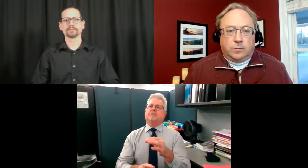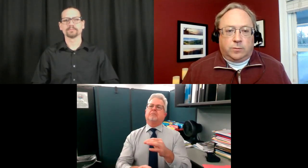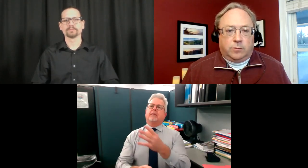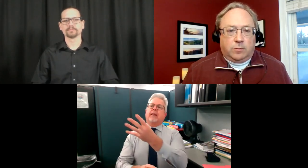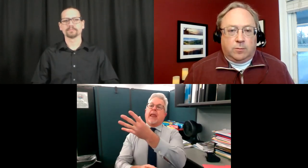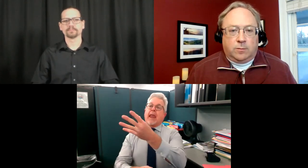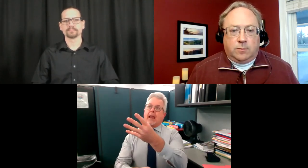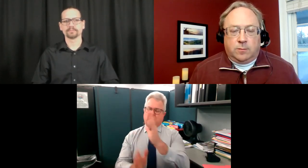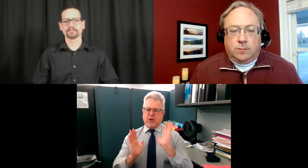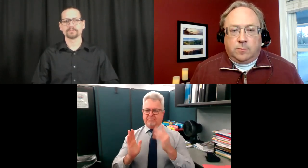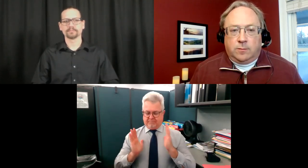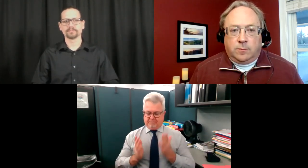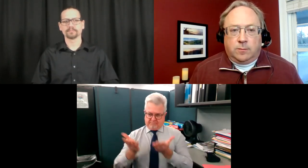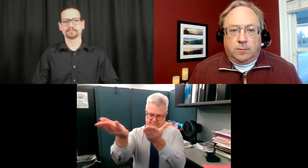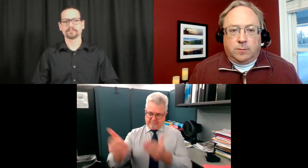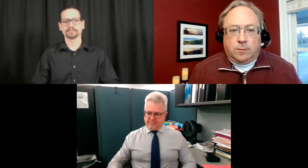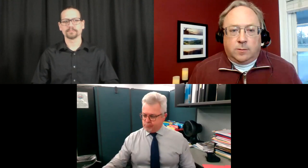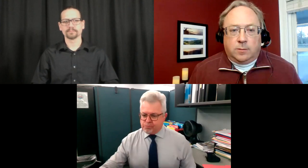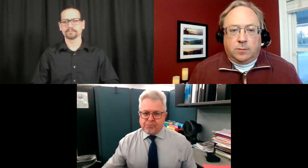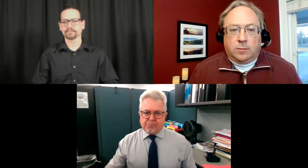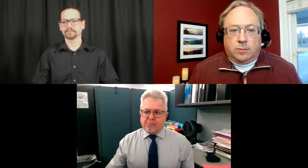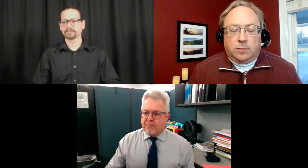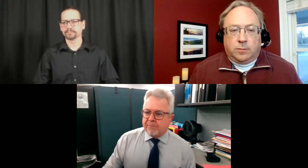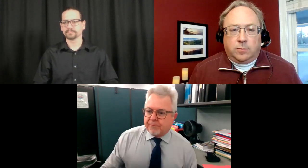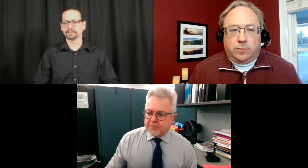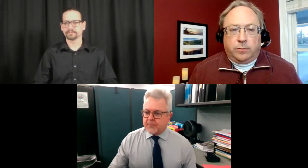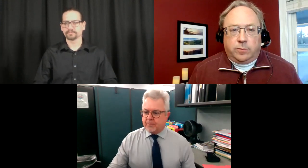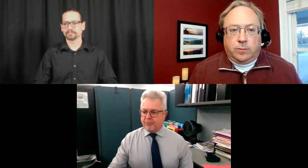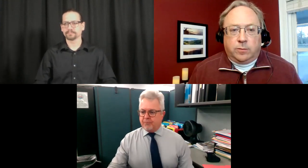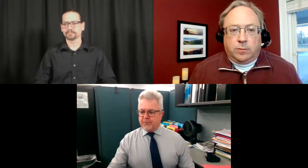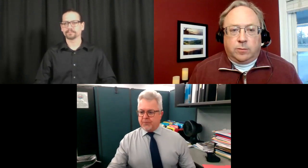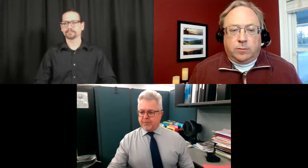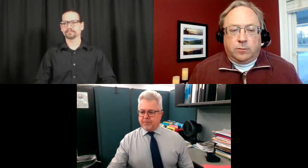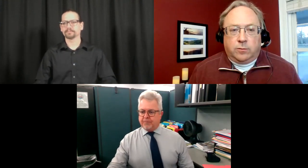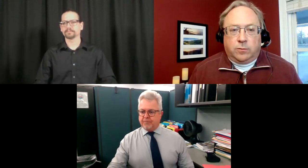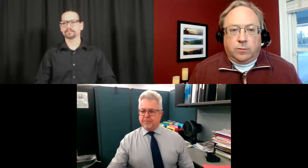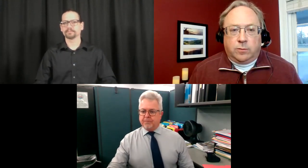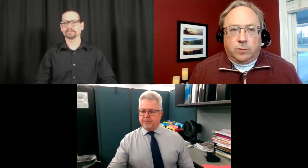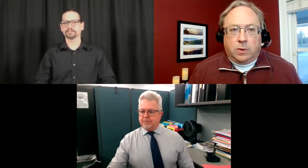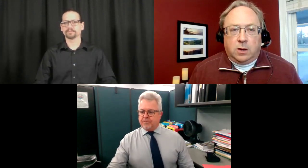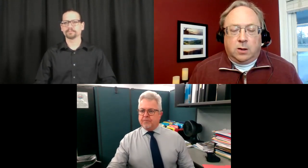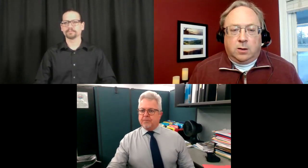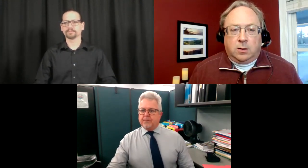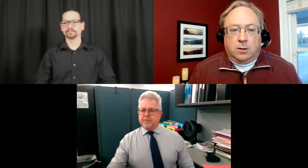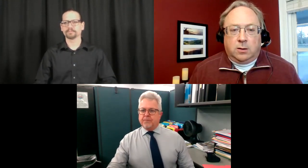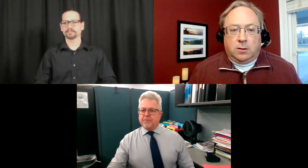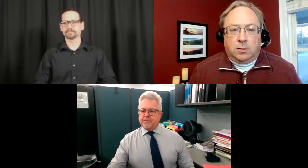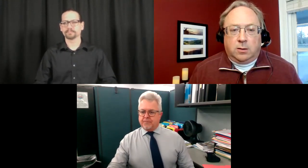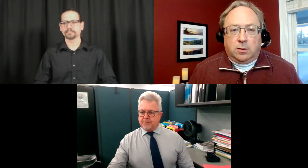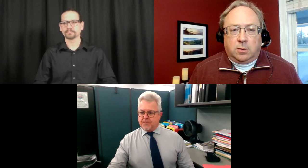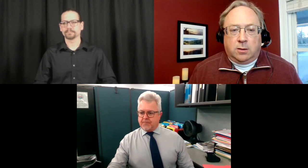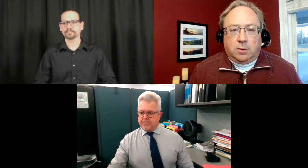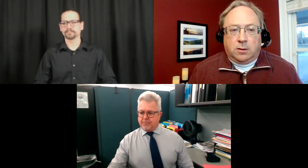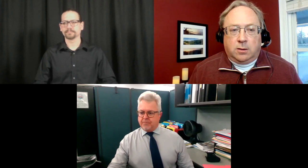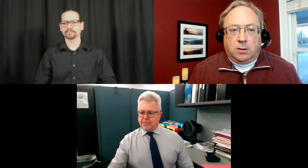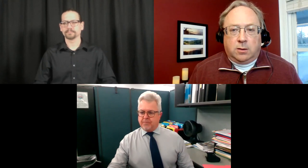people have been asking. What is the difference between the two vaccines? So I'll leave that question for you right now and give you an opportunity to answer that. And at this time, we're going to switch